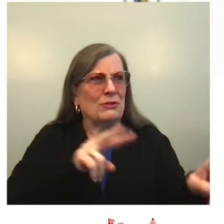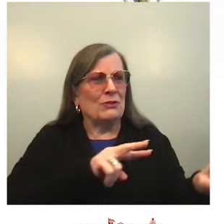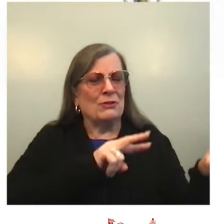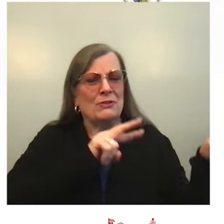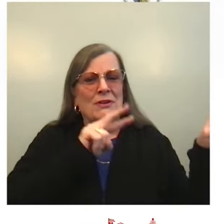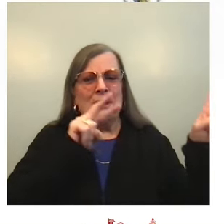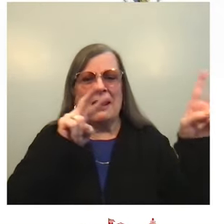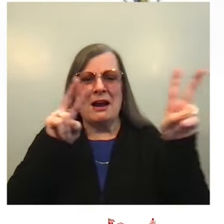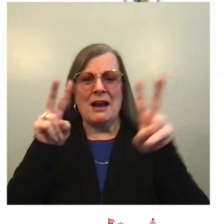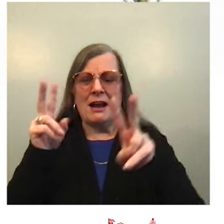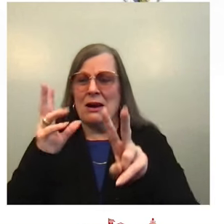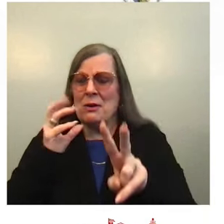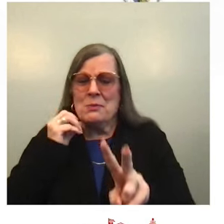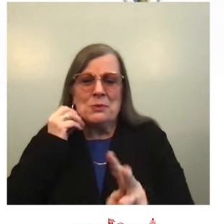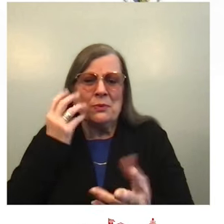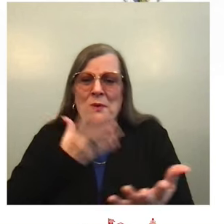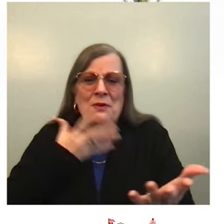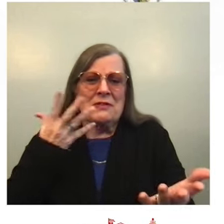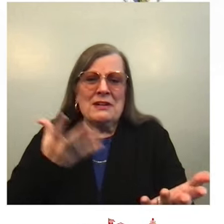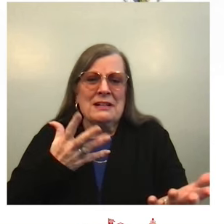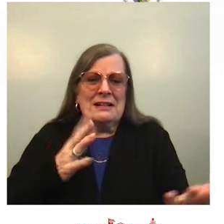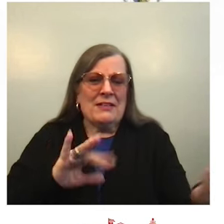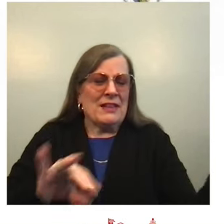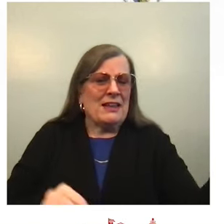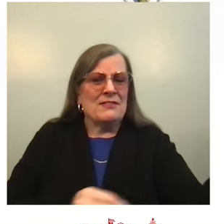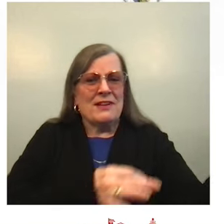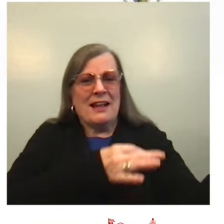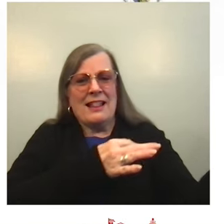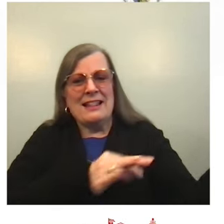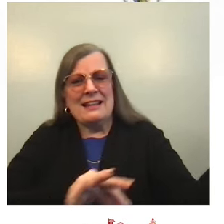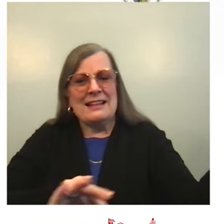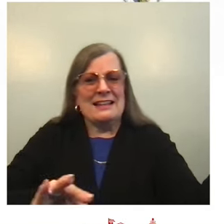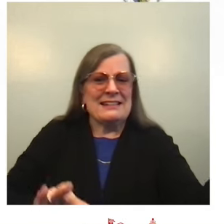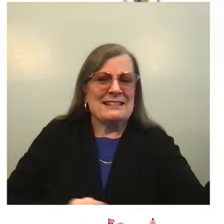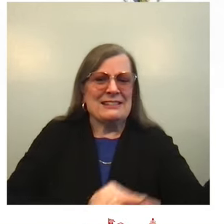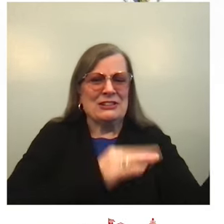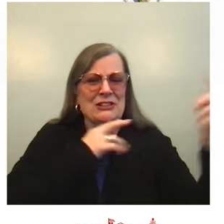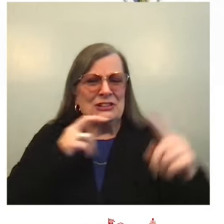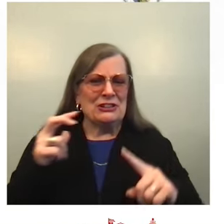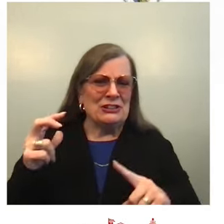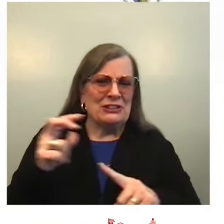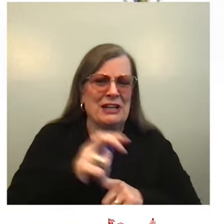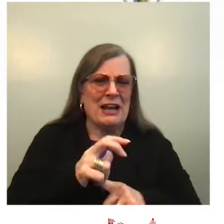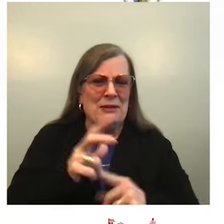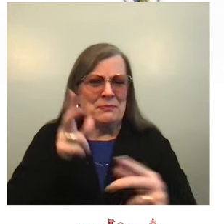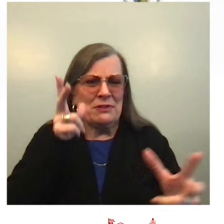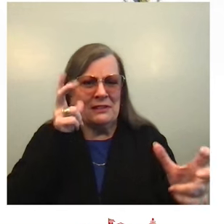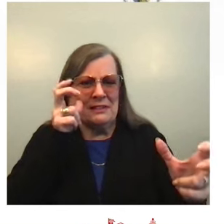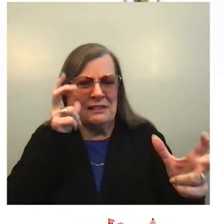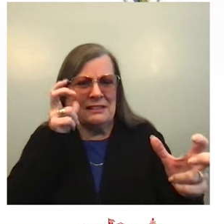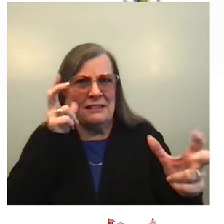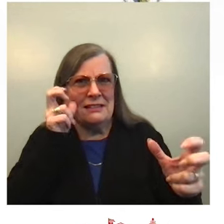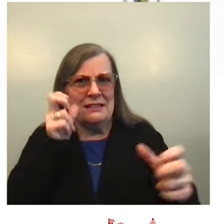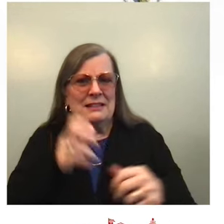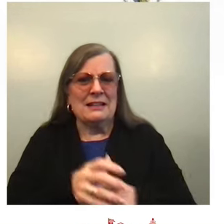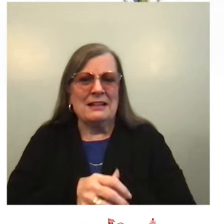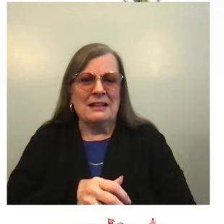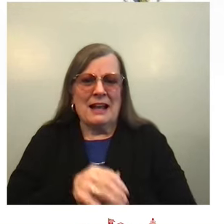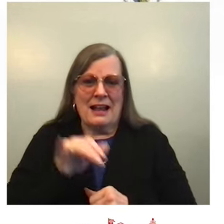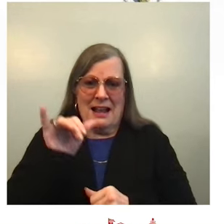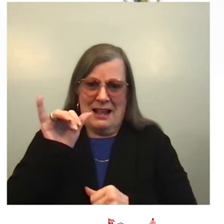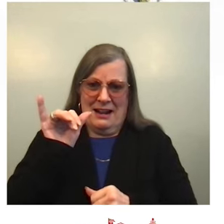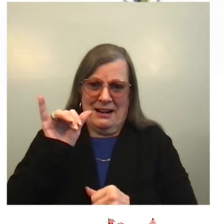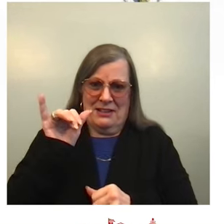of an extraordinary violinist. It's this childlike marvel and awe that inspired